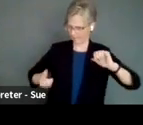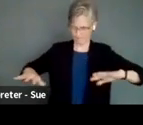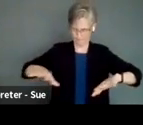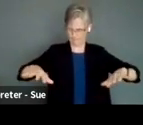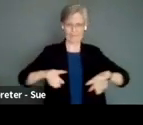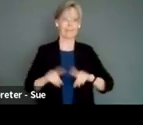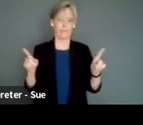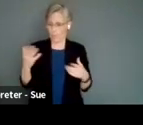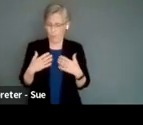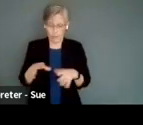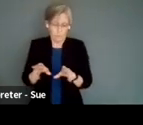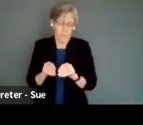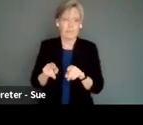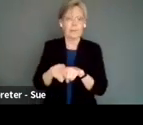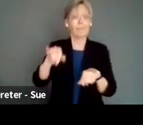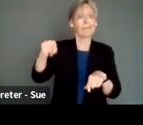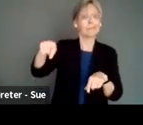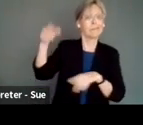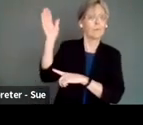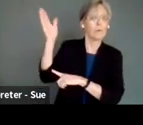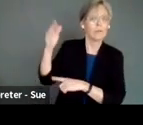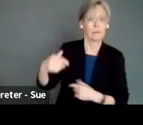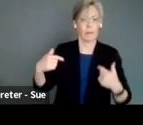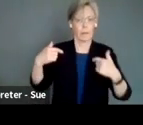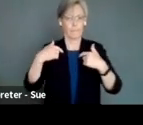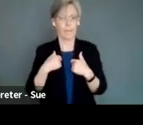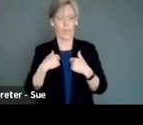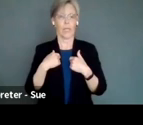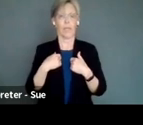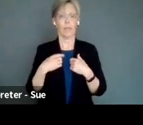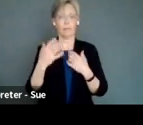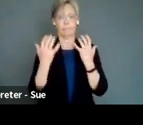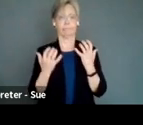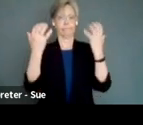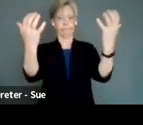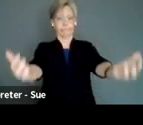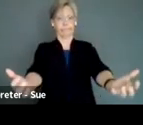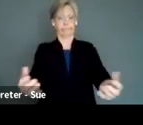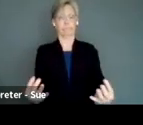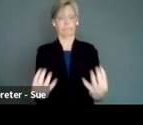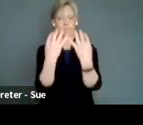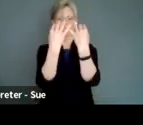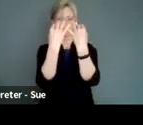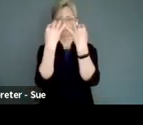we might have a meeting, a theater meeting like this presentation, here's me and I'm facing everybody else and everybody's facing me. In a deaf community,